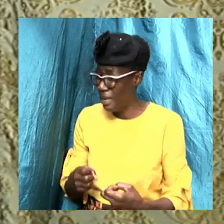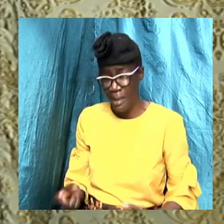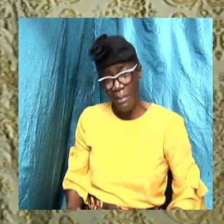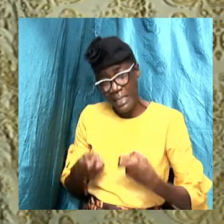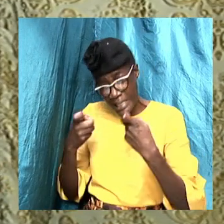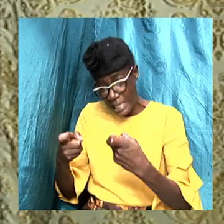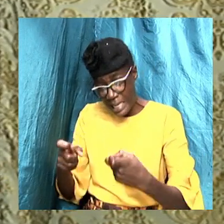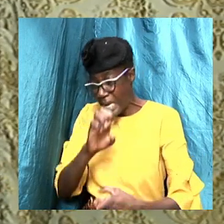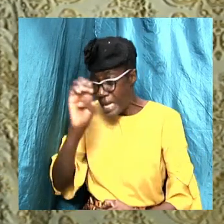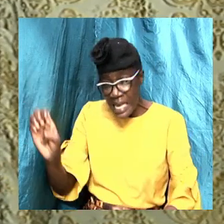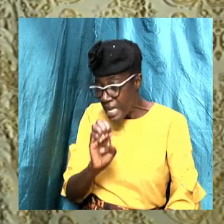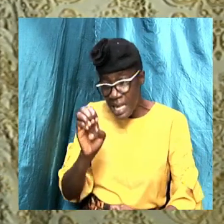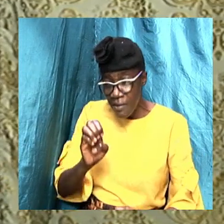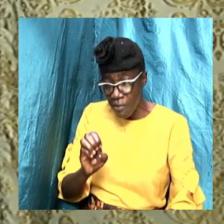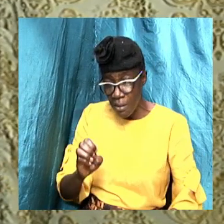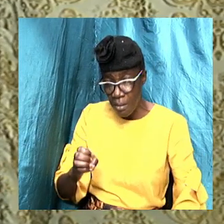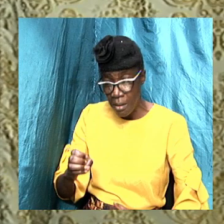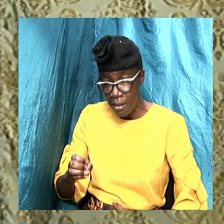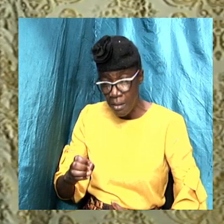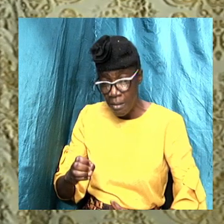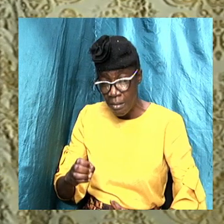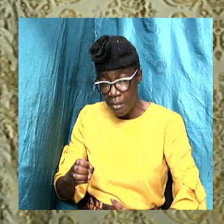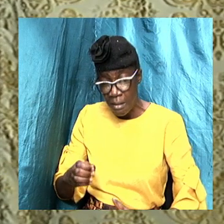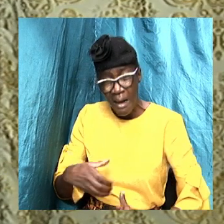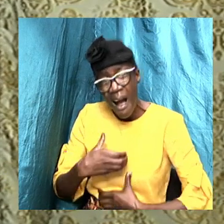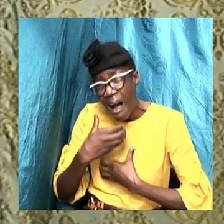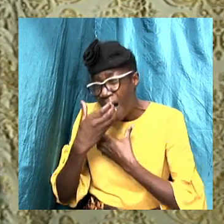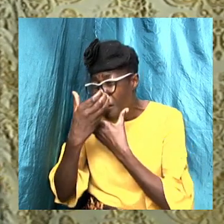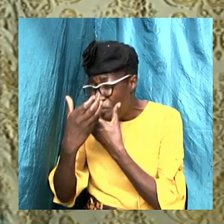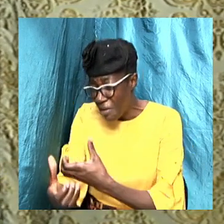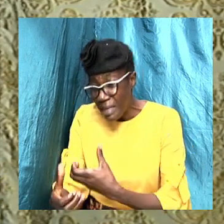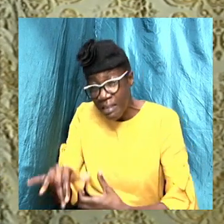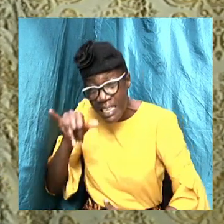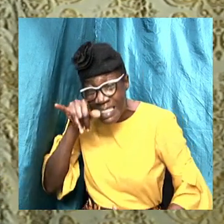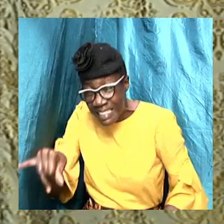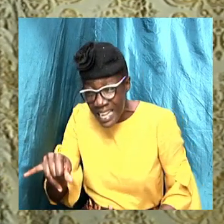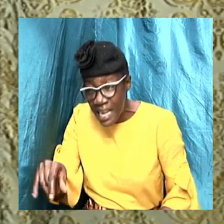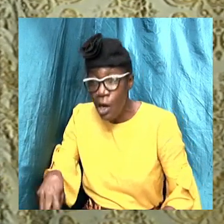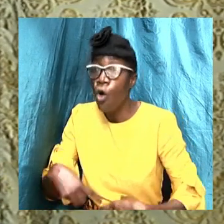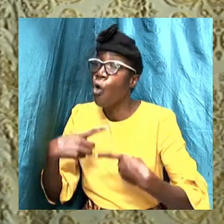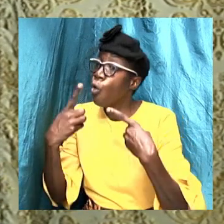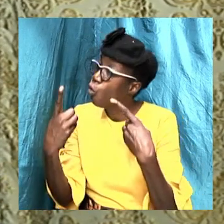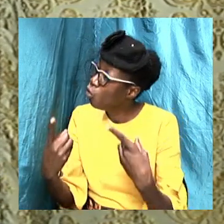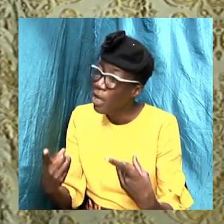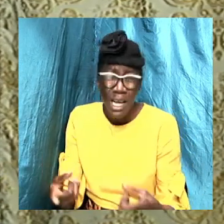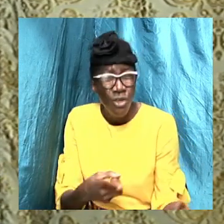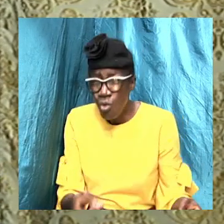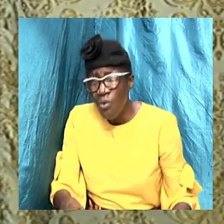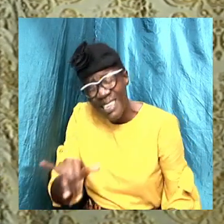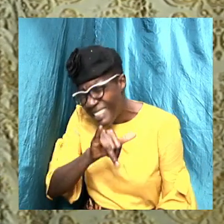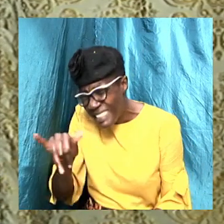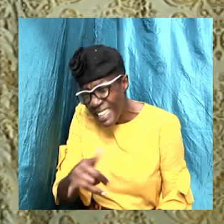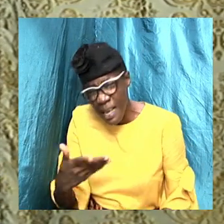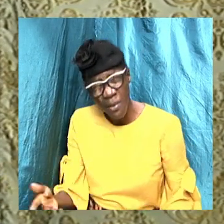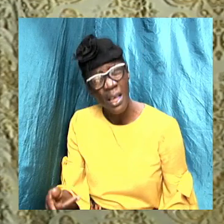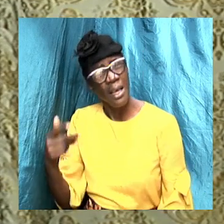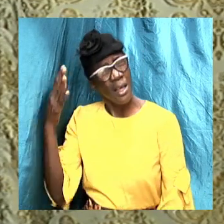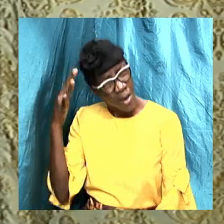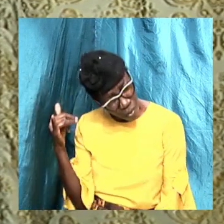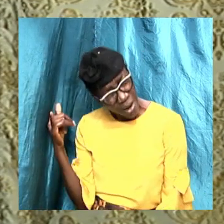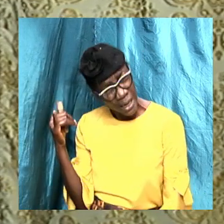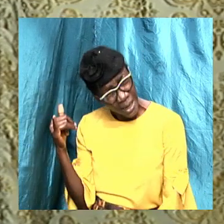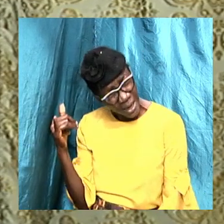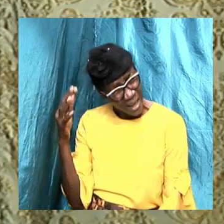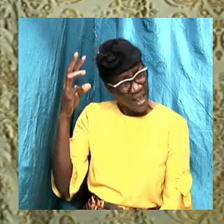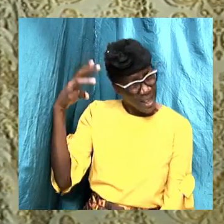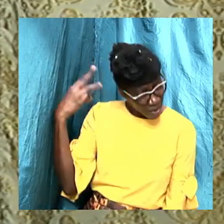you still go back and do the thing, do the thing, and you wonder what is happening. It is